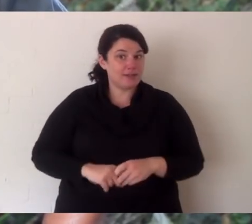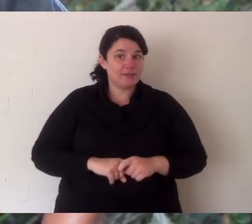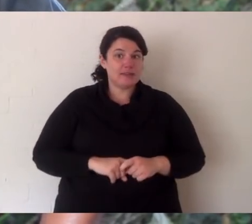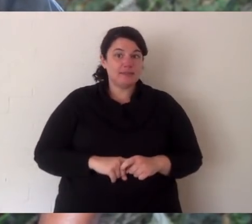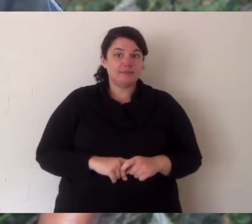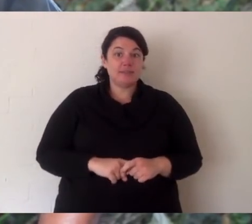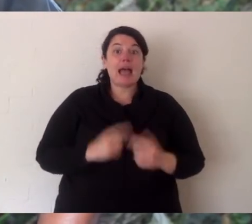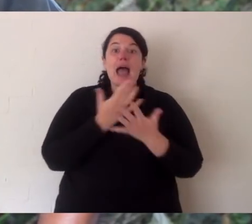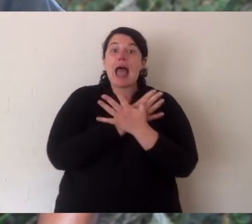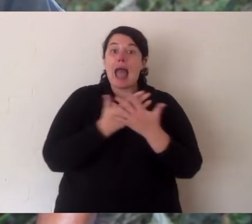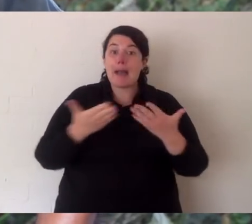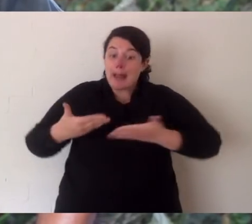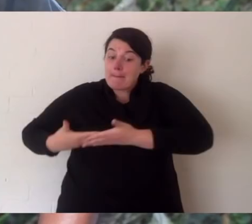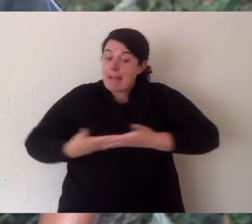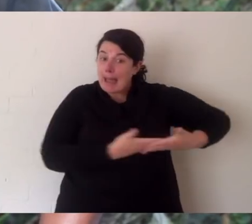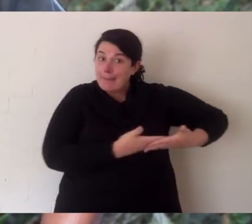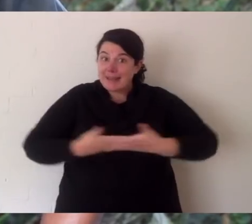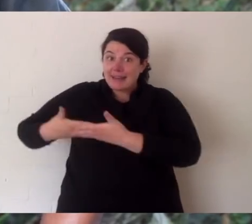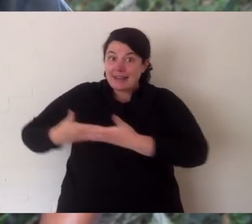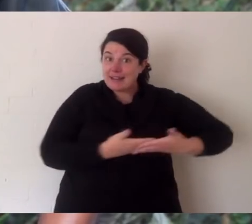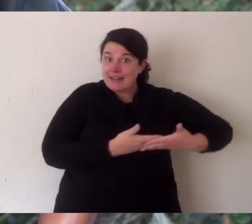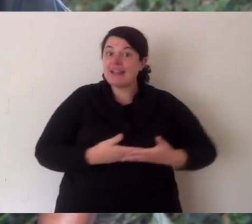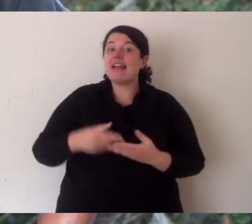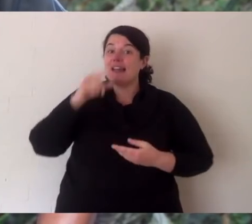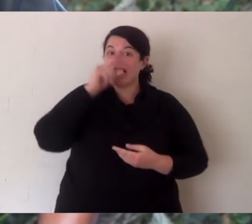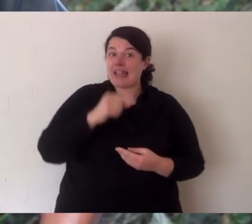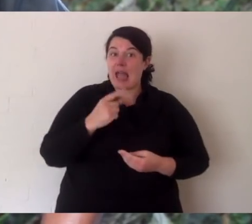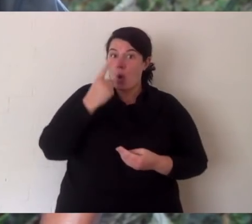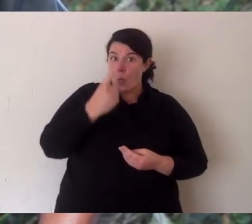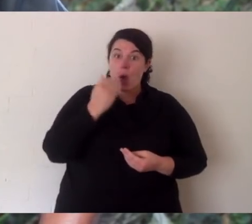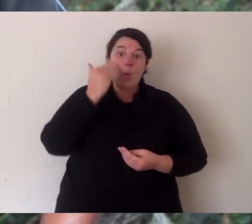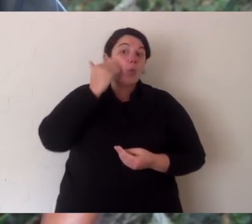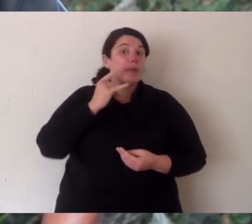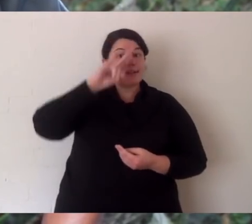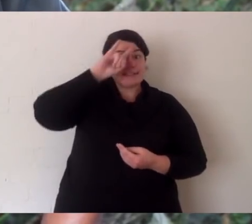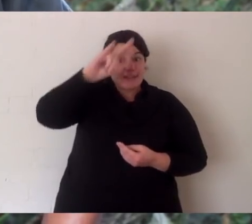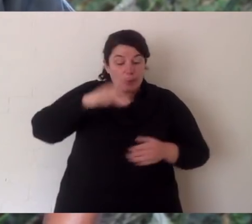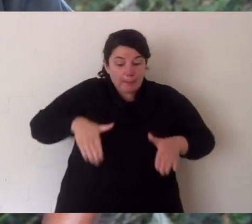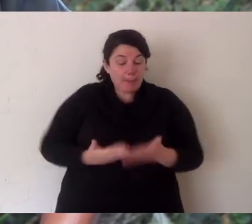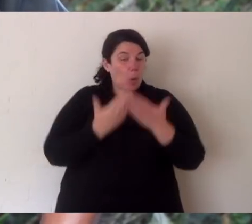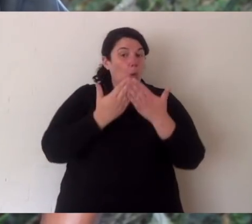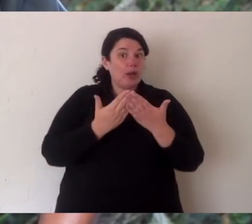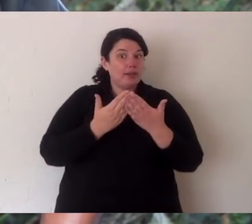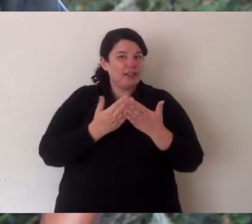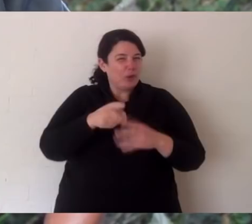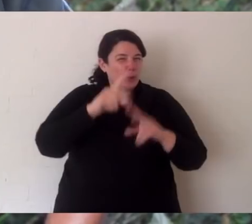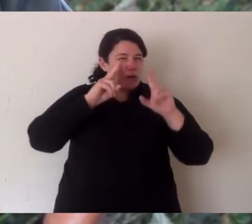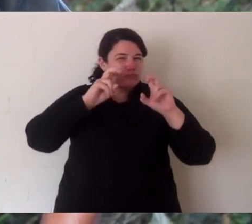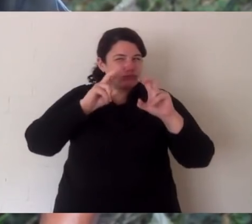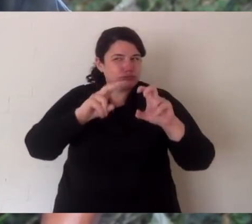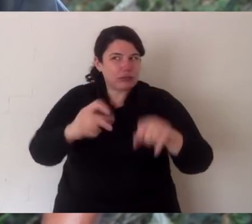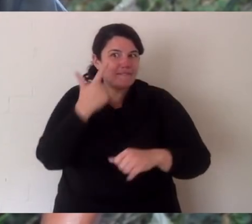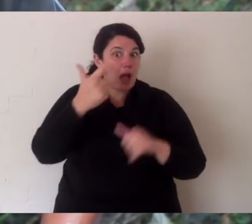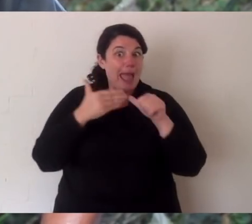it's a bit tricky. Look into it properly. How many joeys can a female devil give